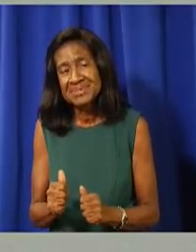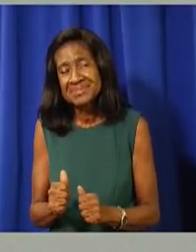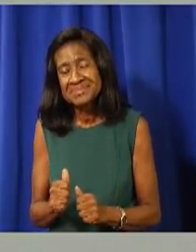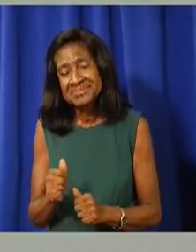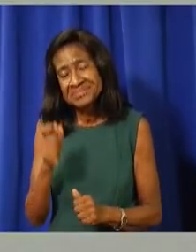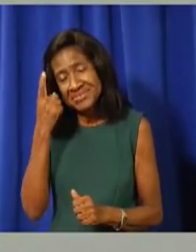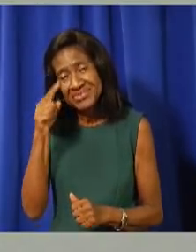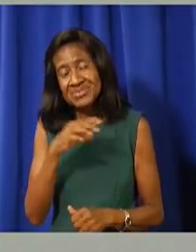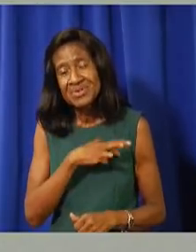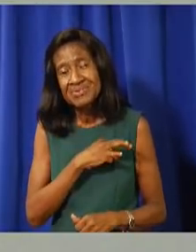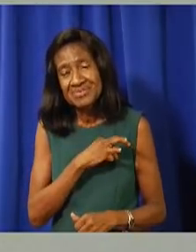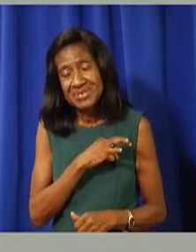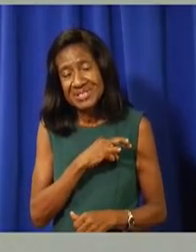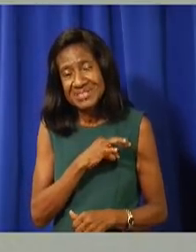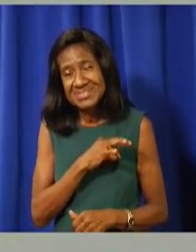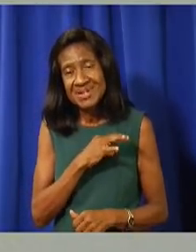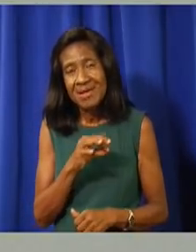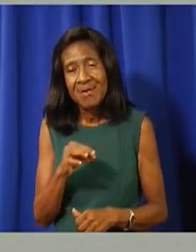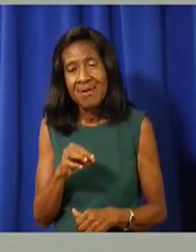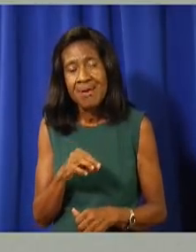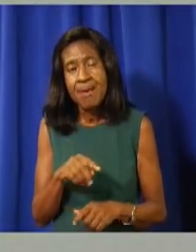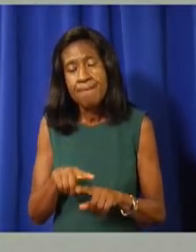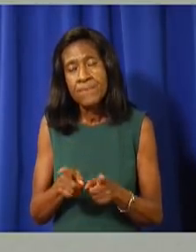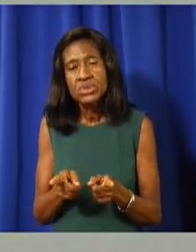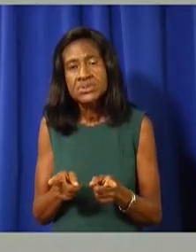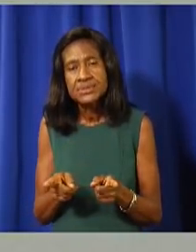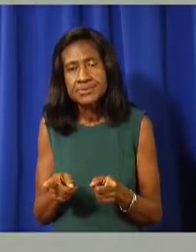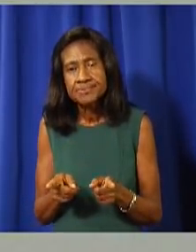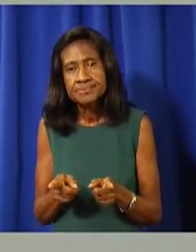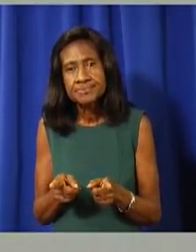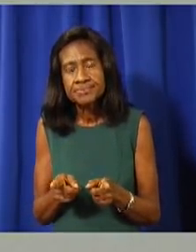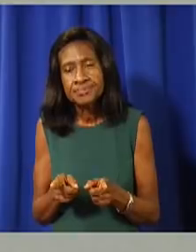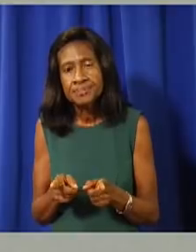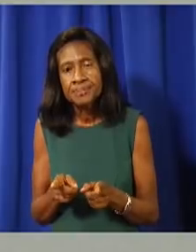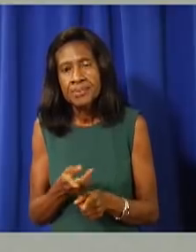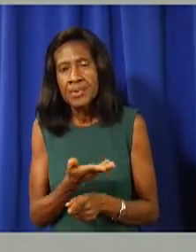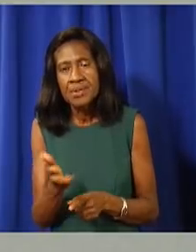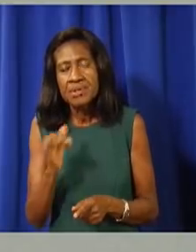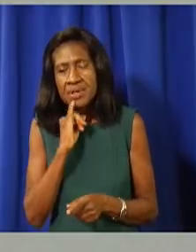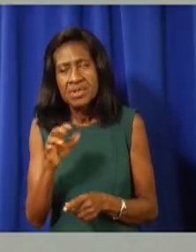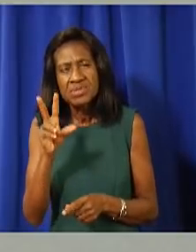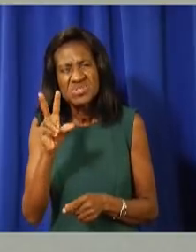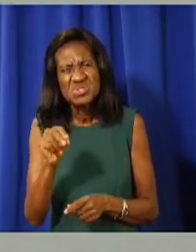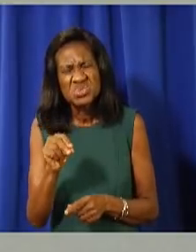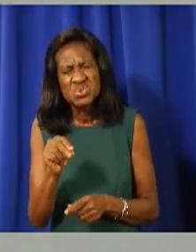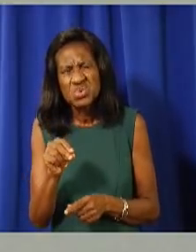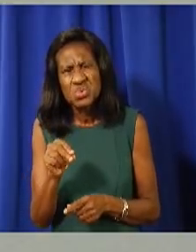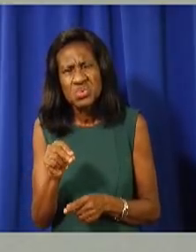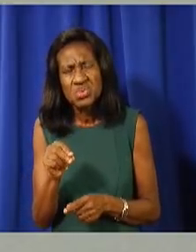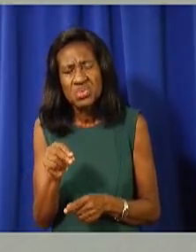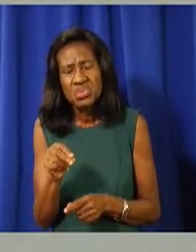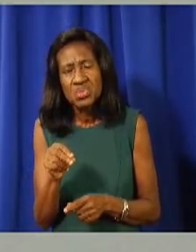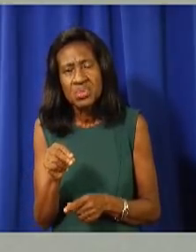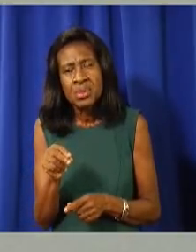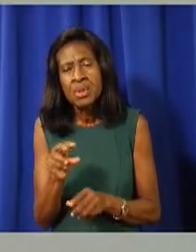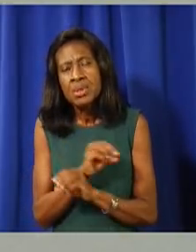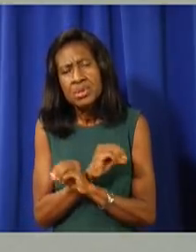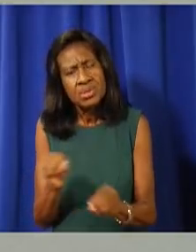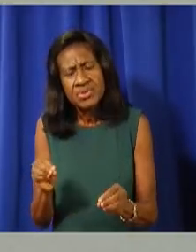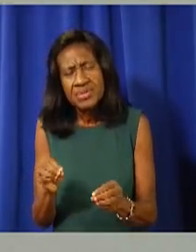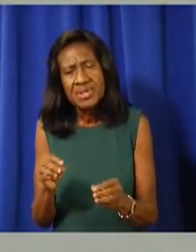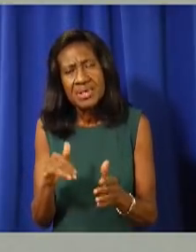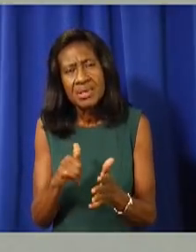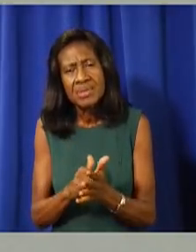Williams would be in a much better position to indicate on that. But, um, there is no reason at this point. There's no indication. There are no red flags.